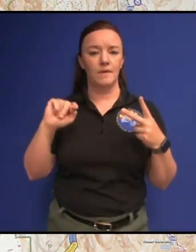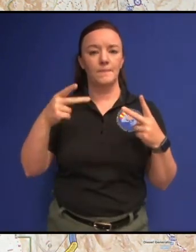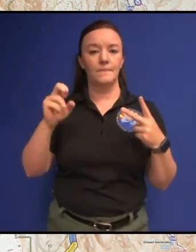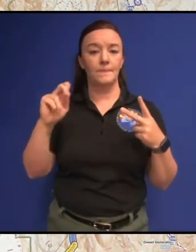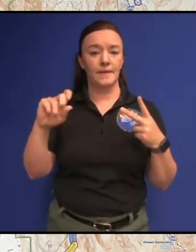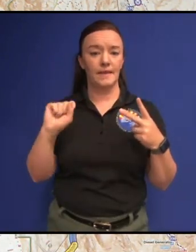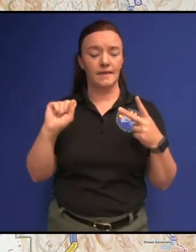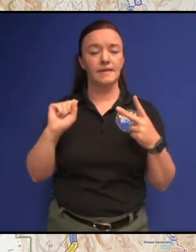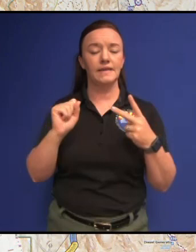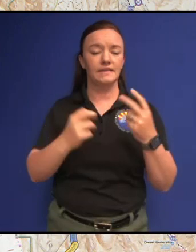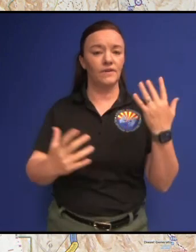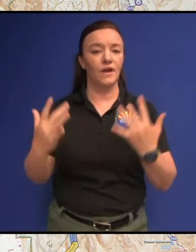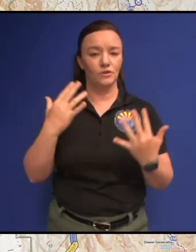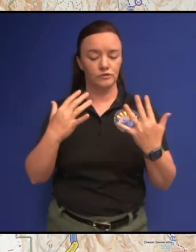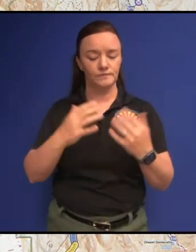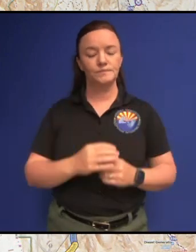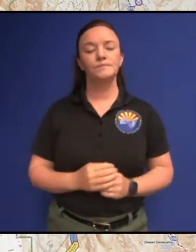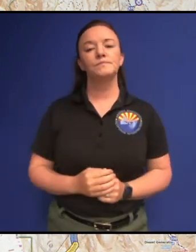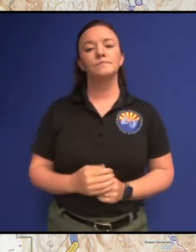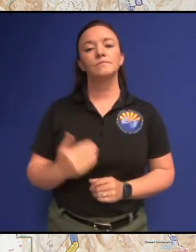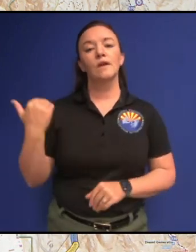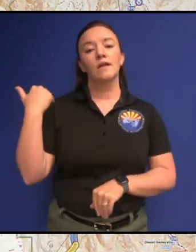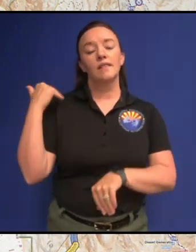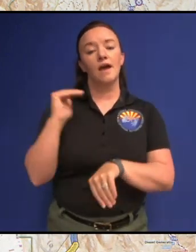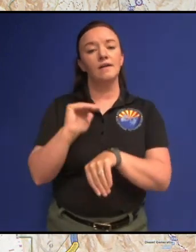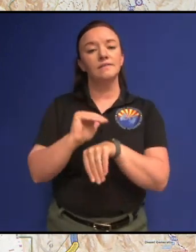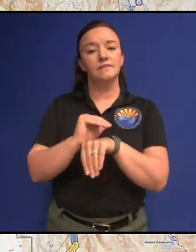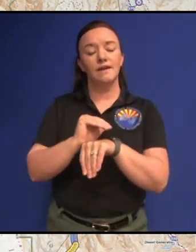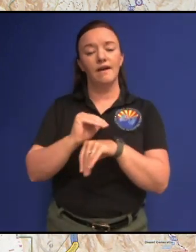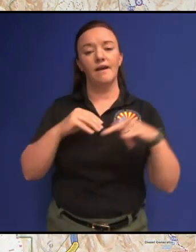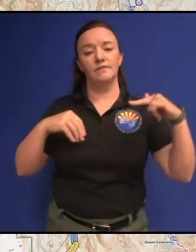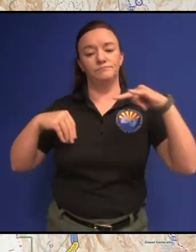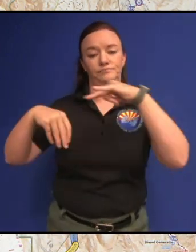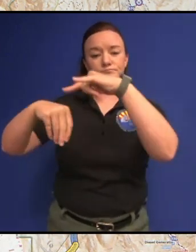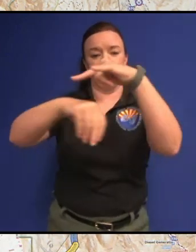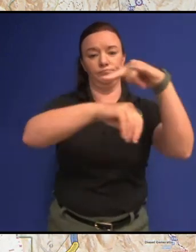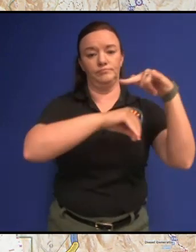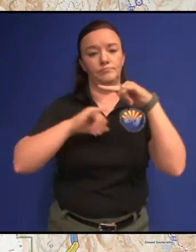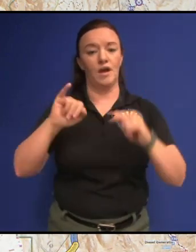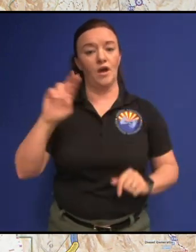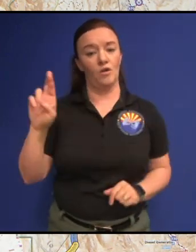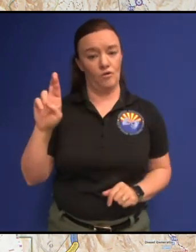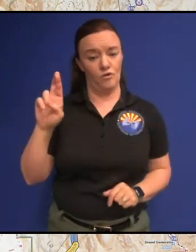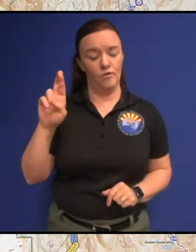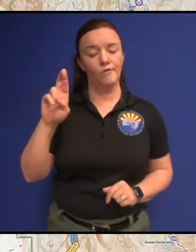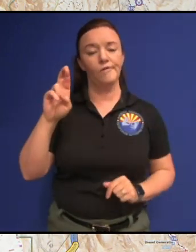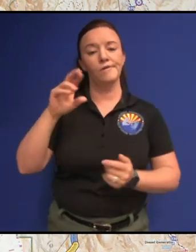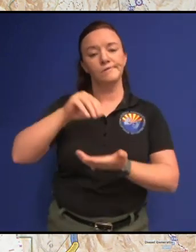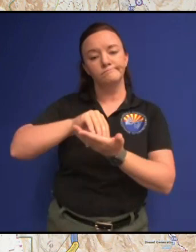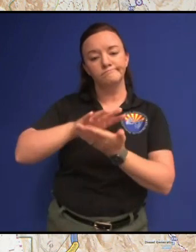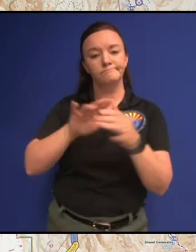Last night the infrared flight reported the fires acreage at 320